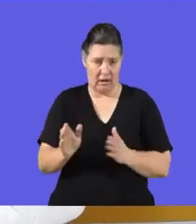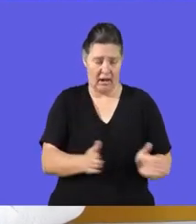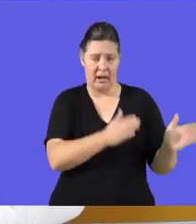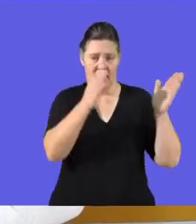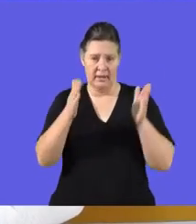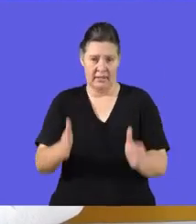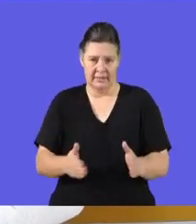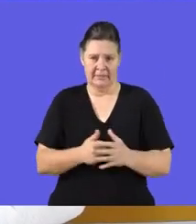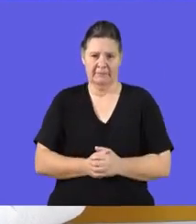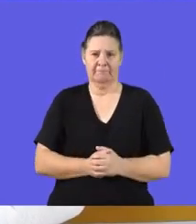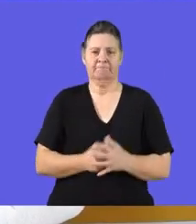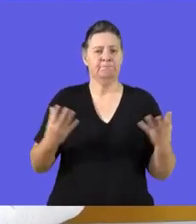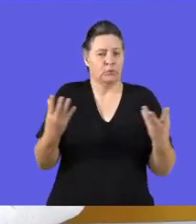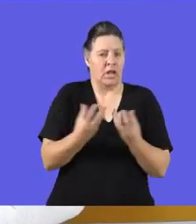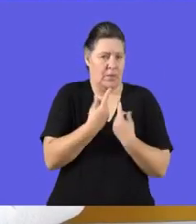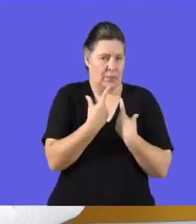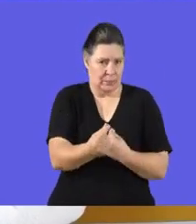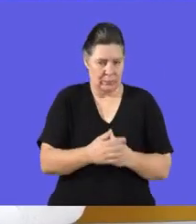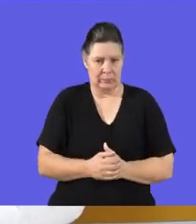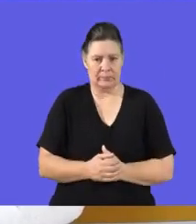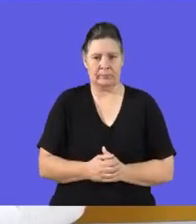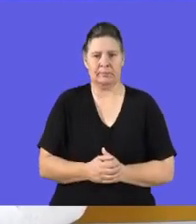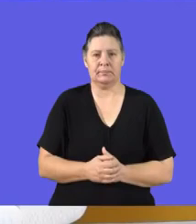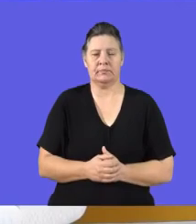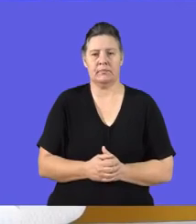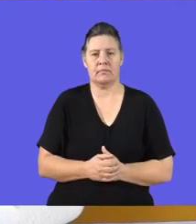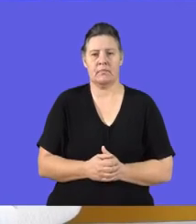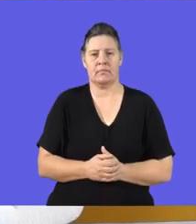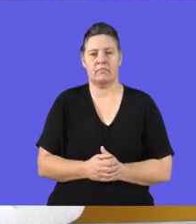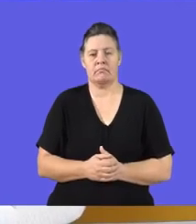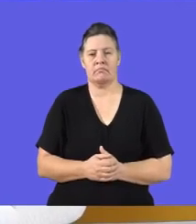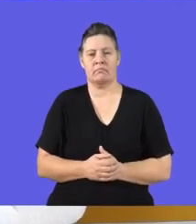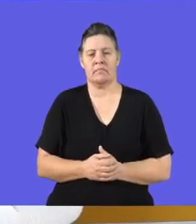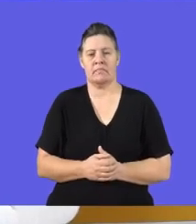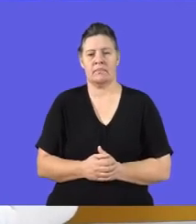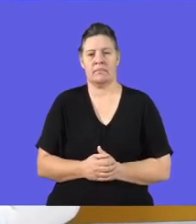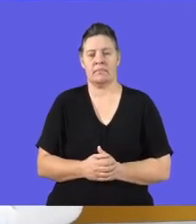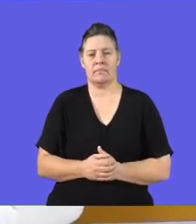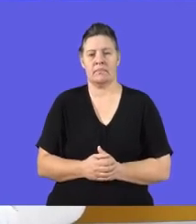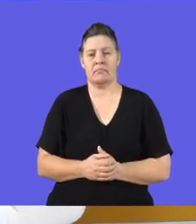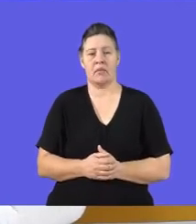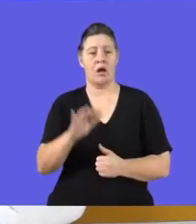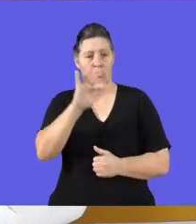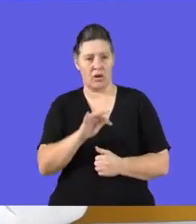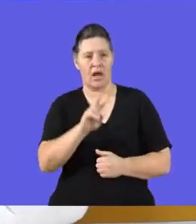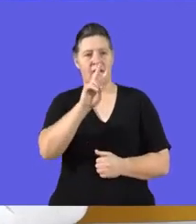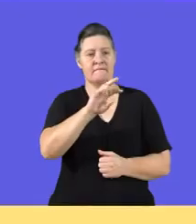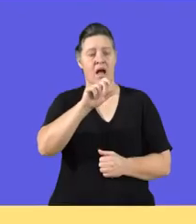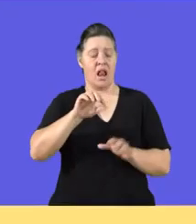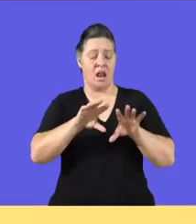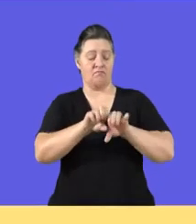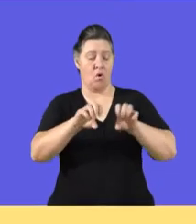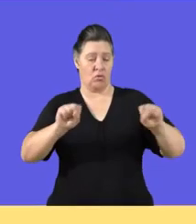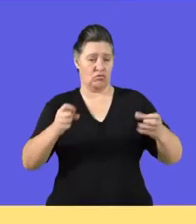which I'm going to quickly go and do it together with you. Okay? Here is my next question. It says,